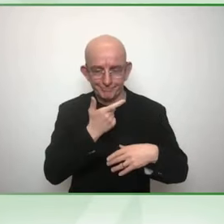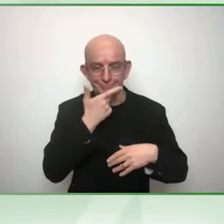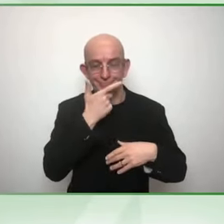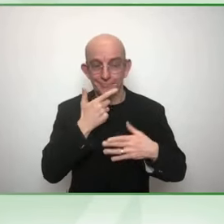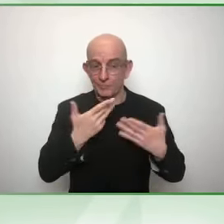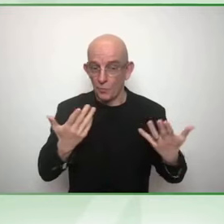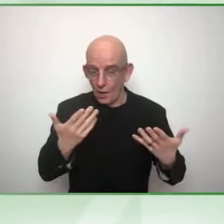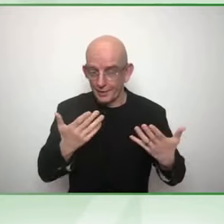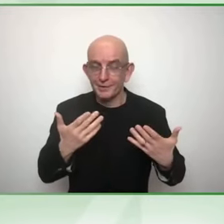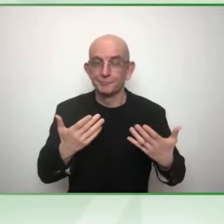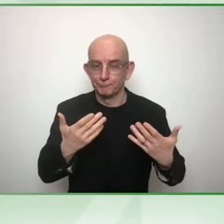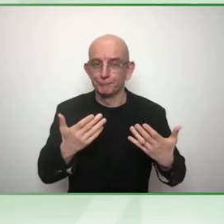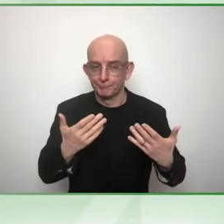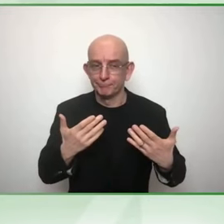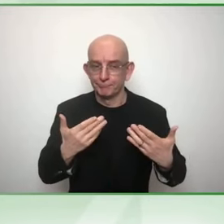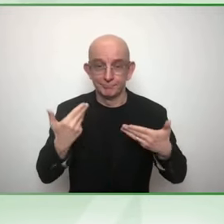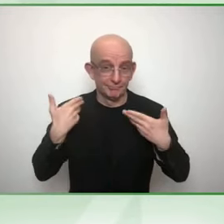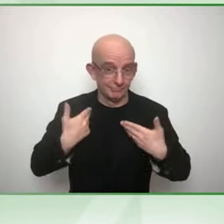magnificent goddess?